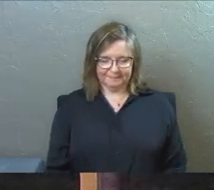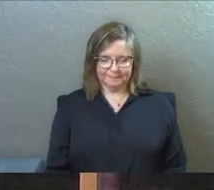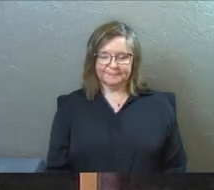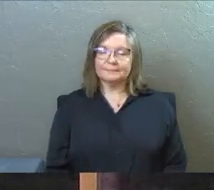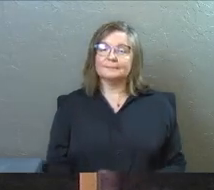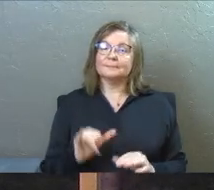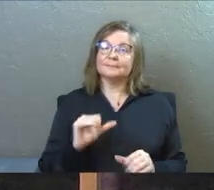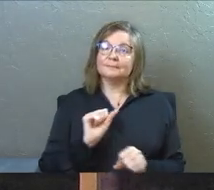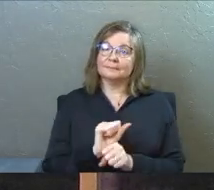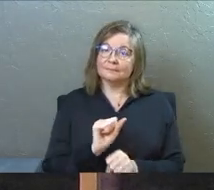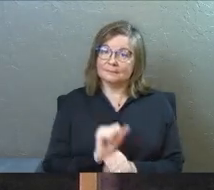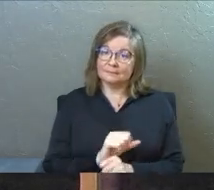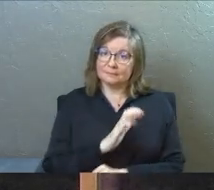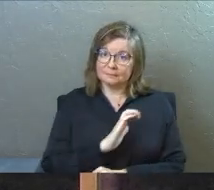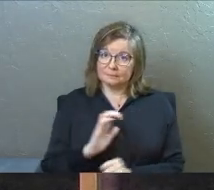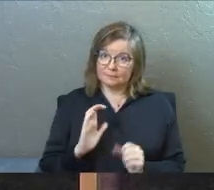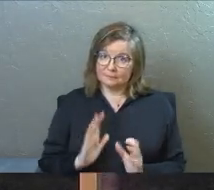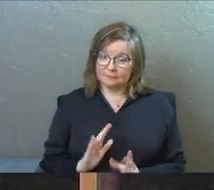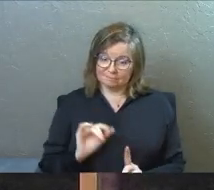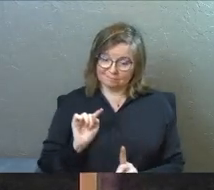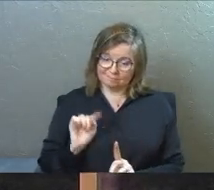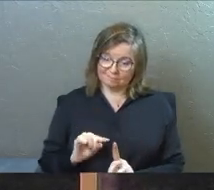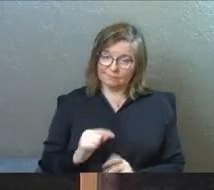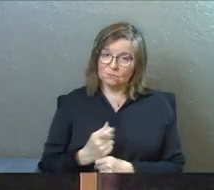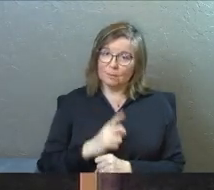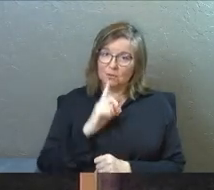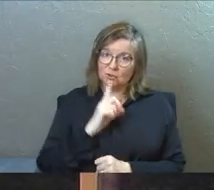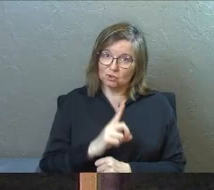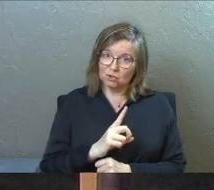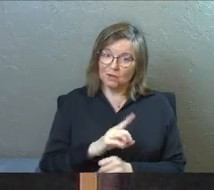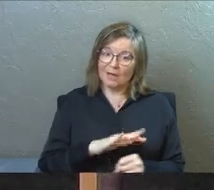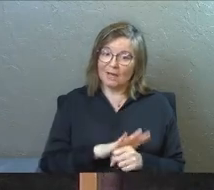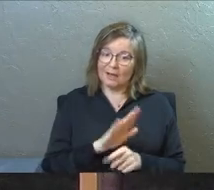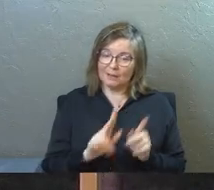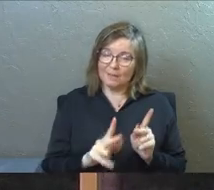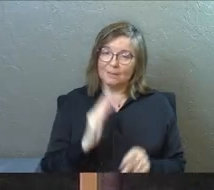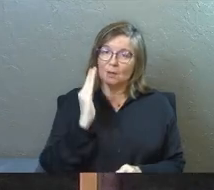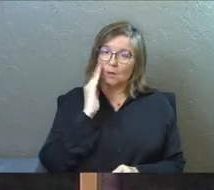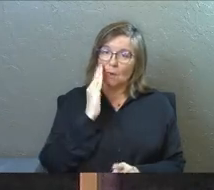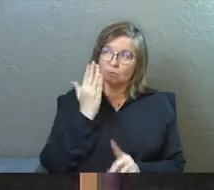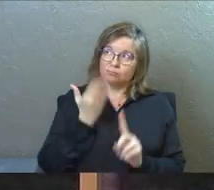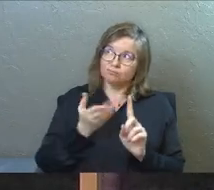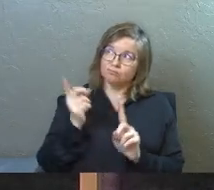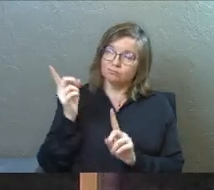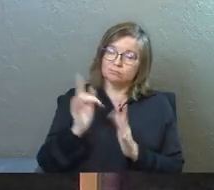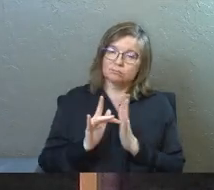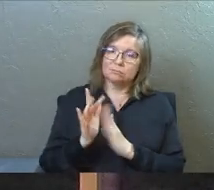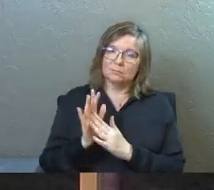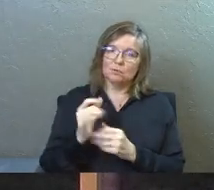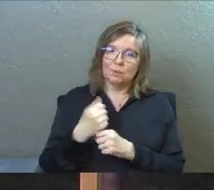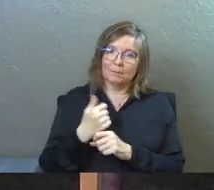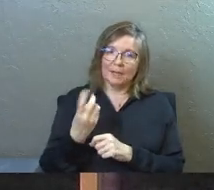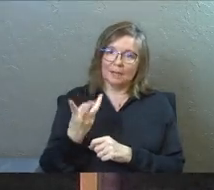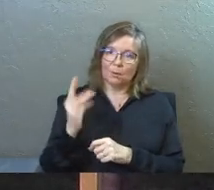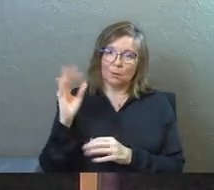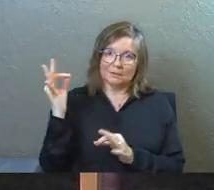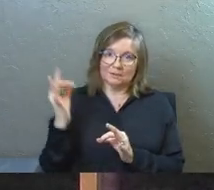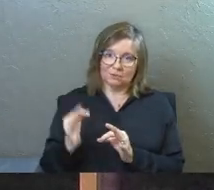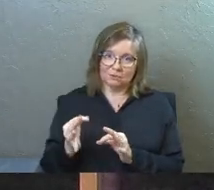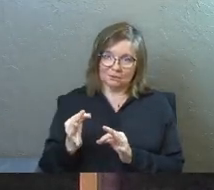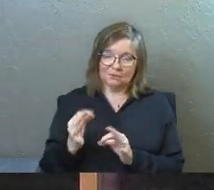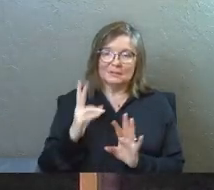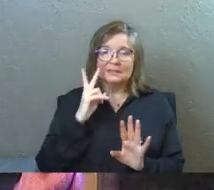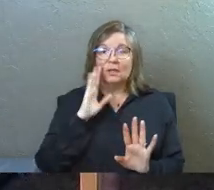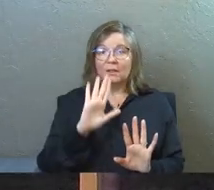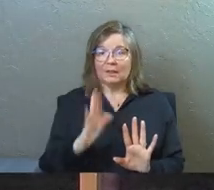But that's our job as Christians is to make sure enough people know about Jesus so that they can make a decision.